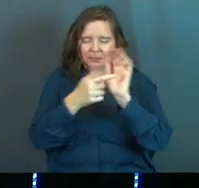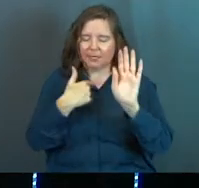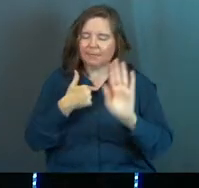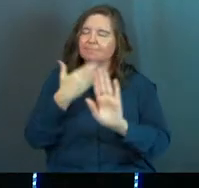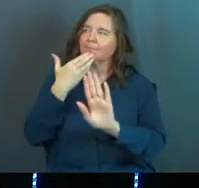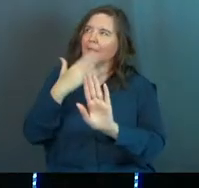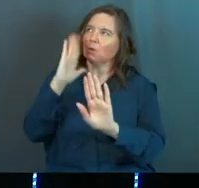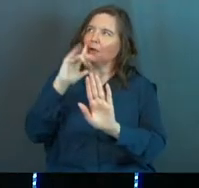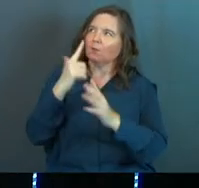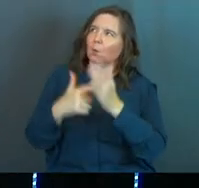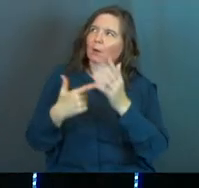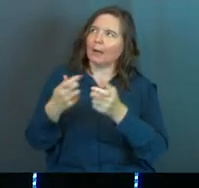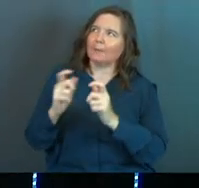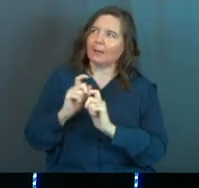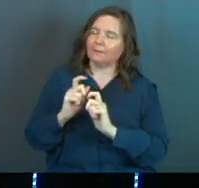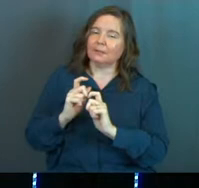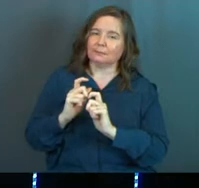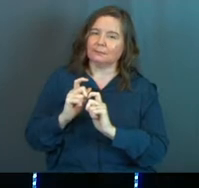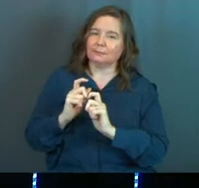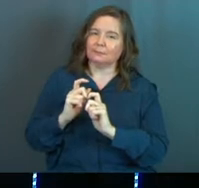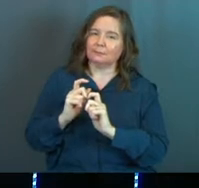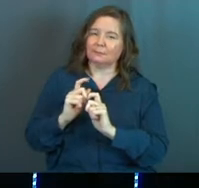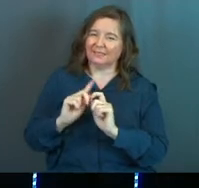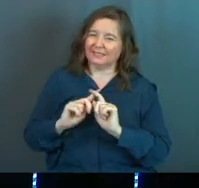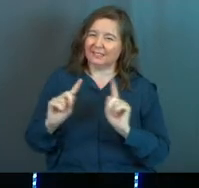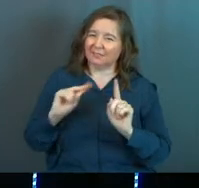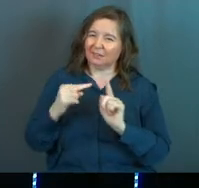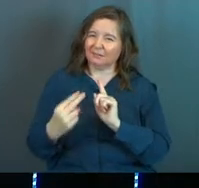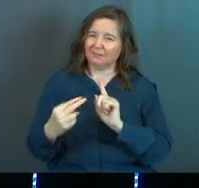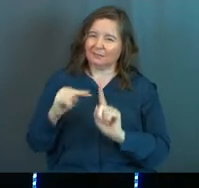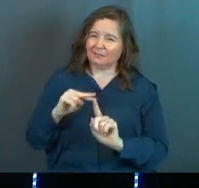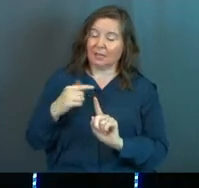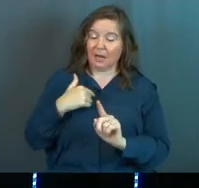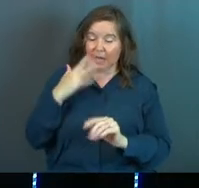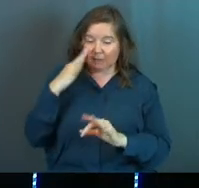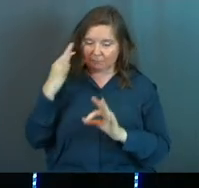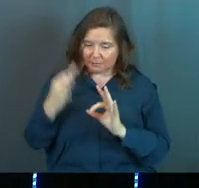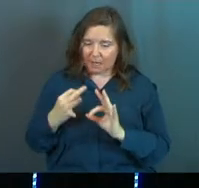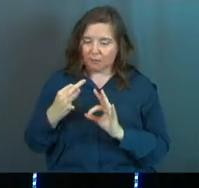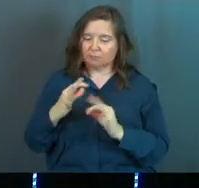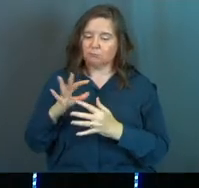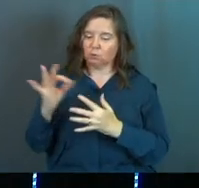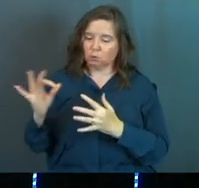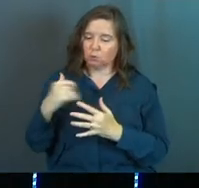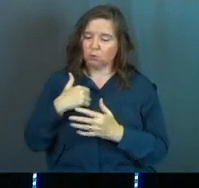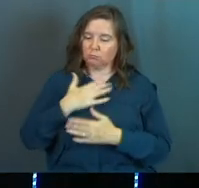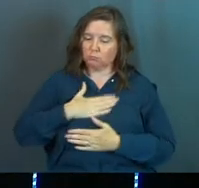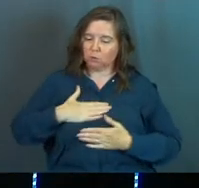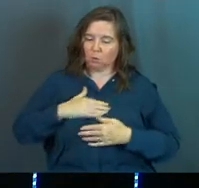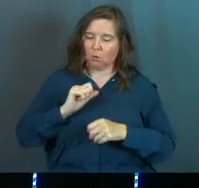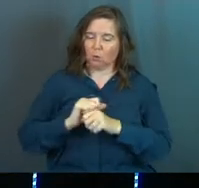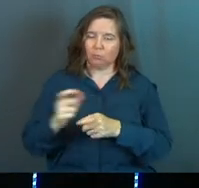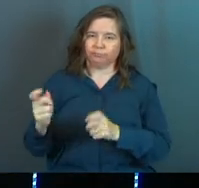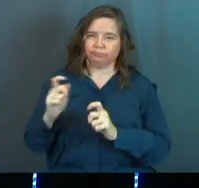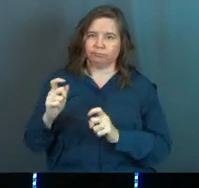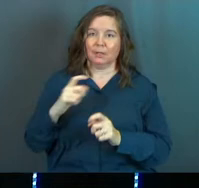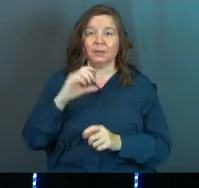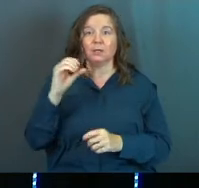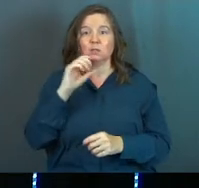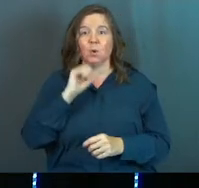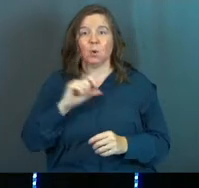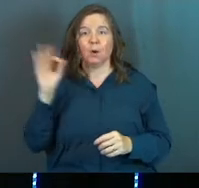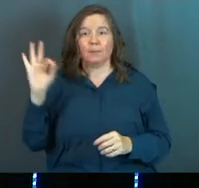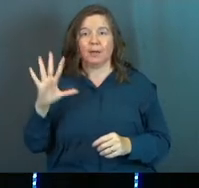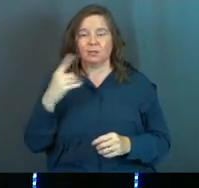to say, thank you, God, for what I'm given. And I can choose to enjoy the work that I've been given. There's this old